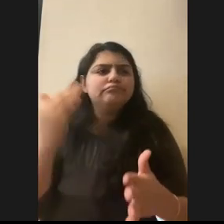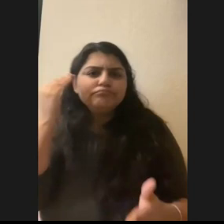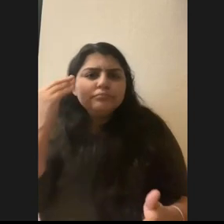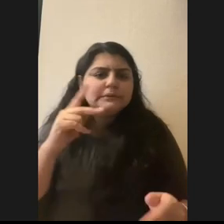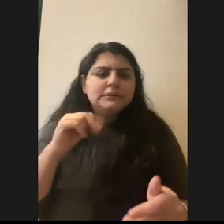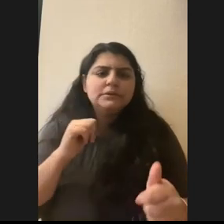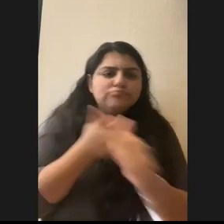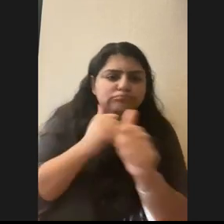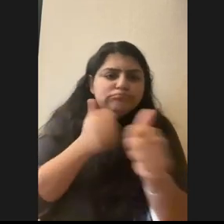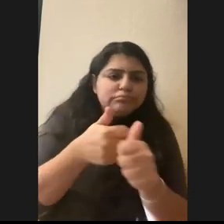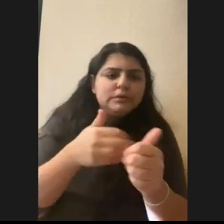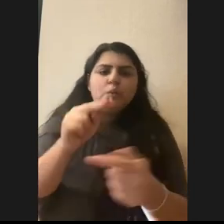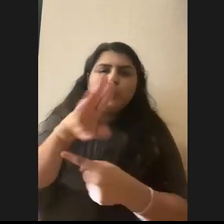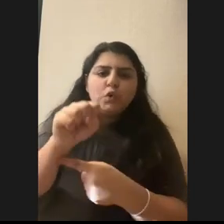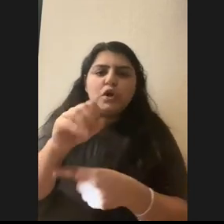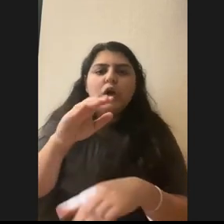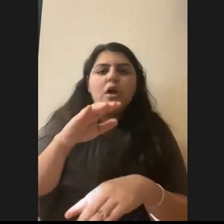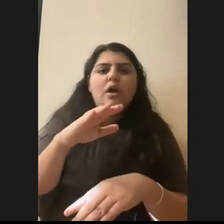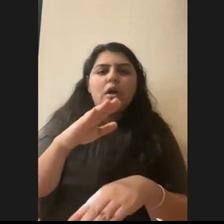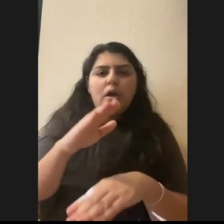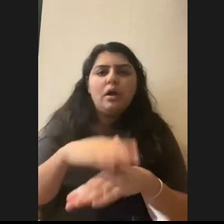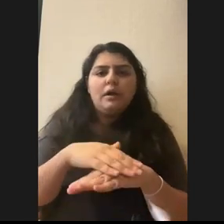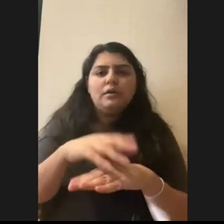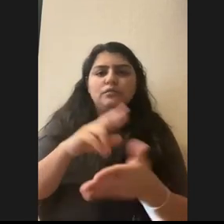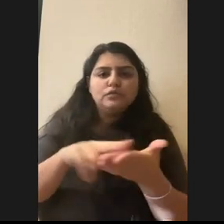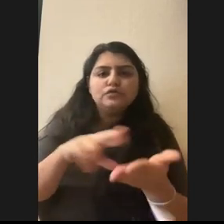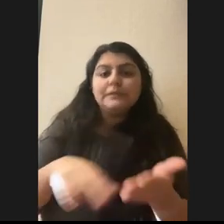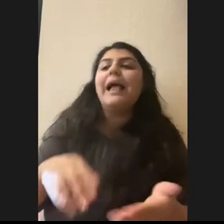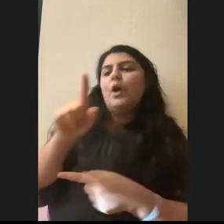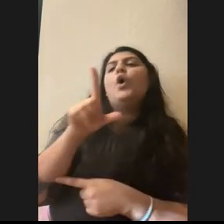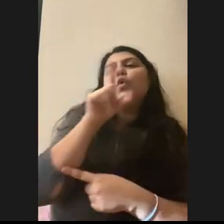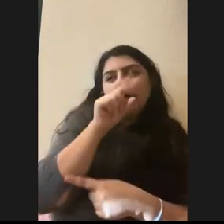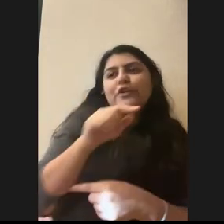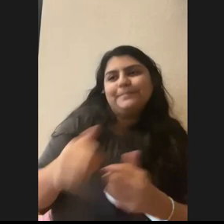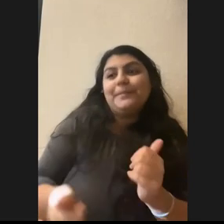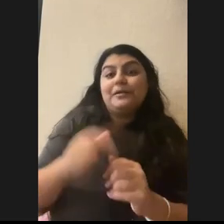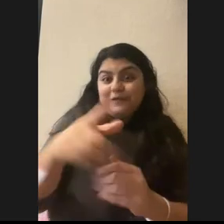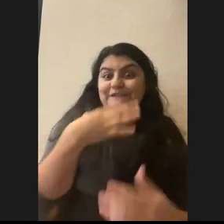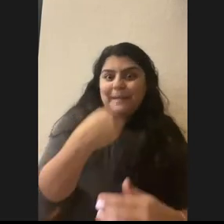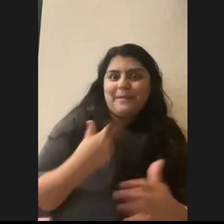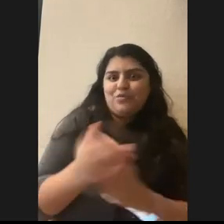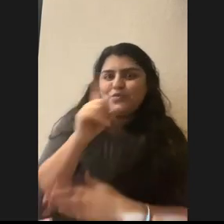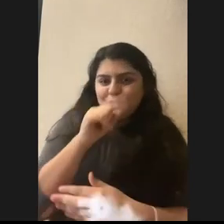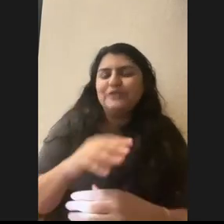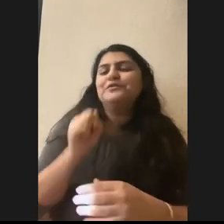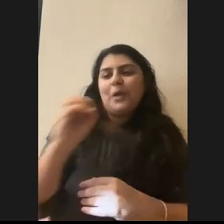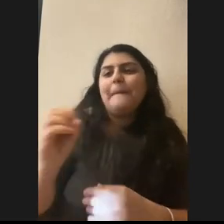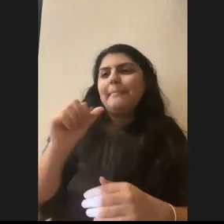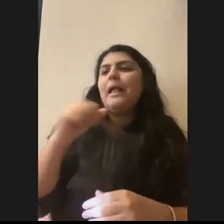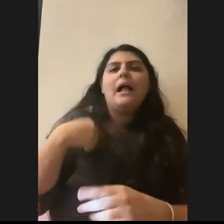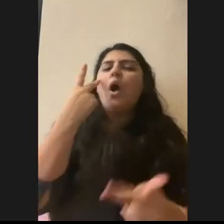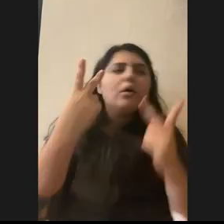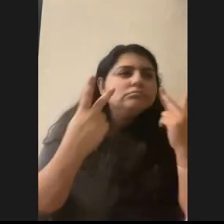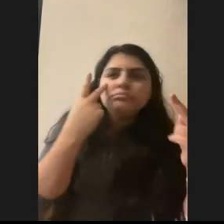research? Um, a lot of it is Twitter, which is how you found me. I'm always, um, seeing other biologists post their